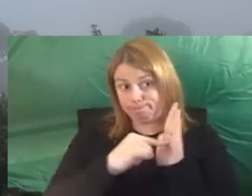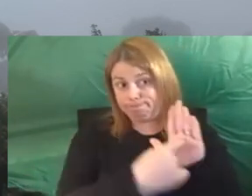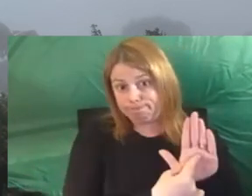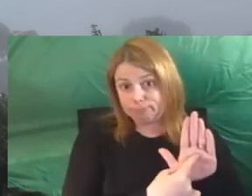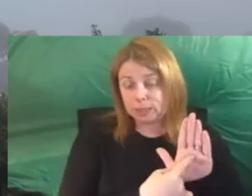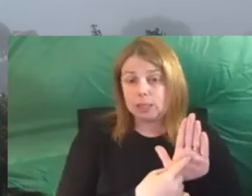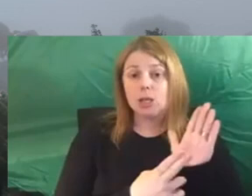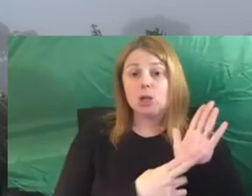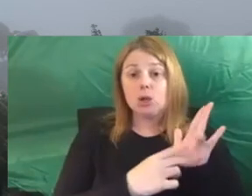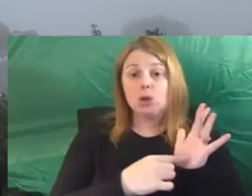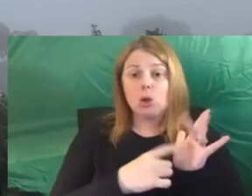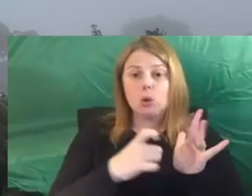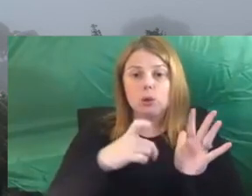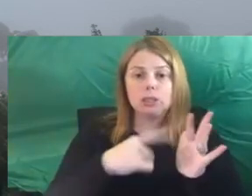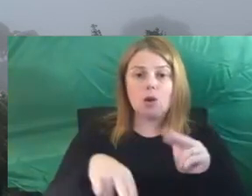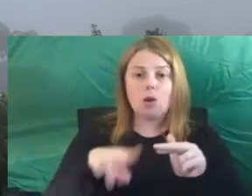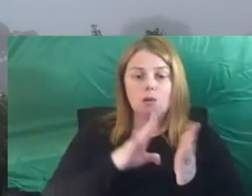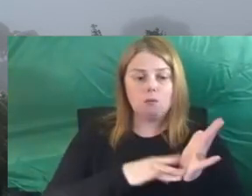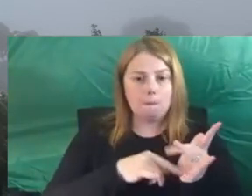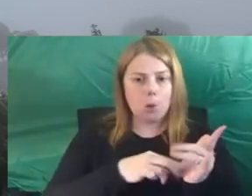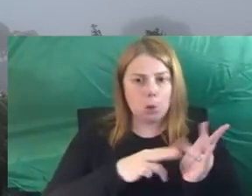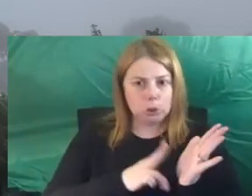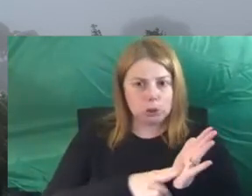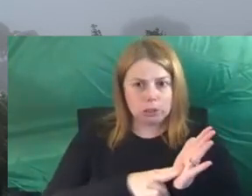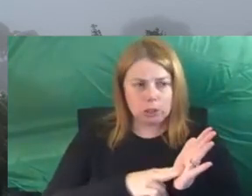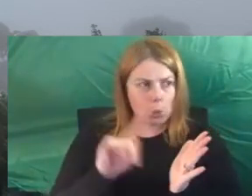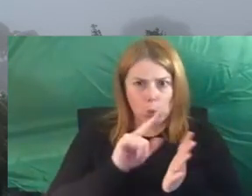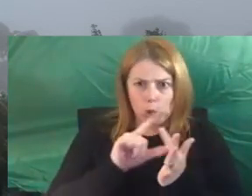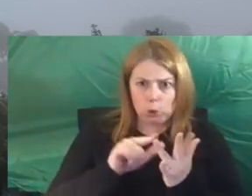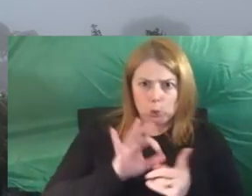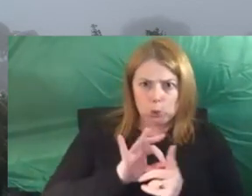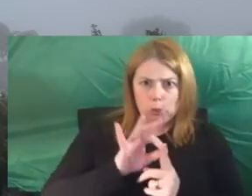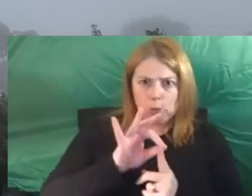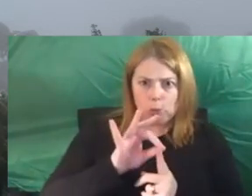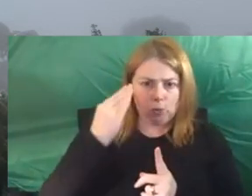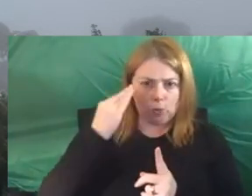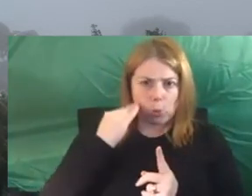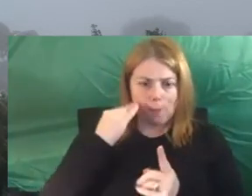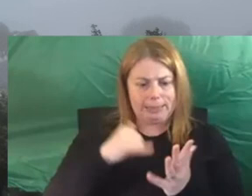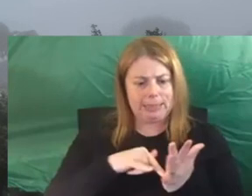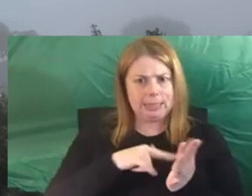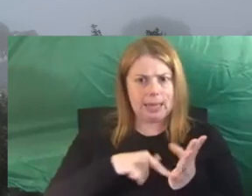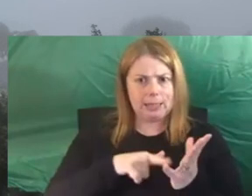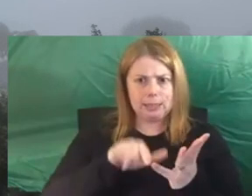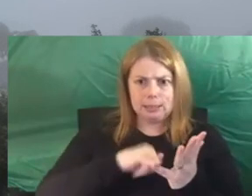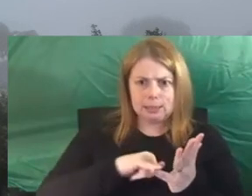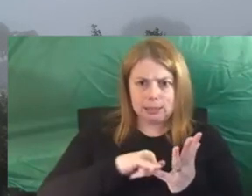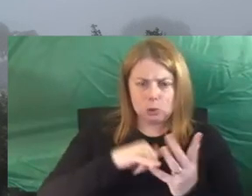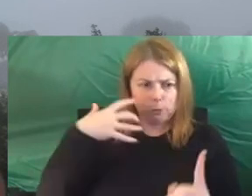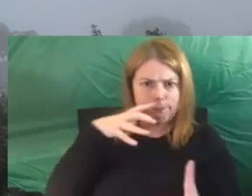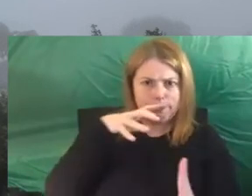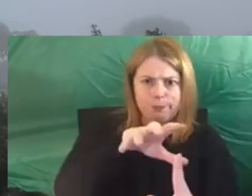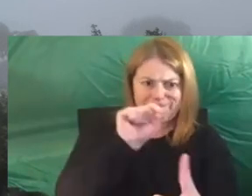start that process around what could we do to improve the status of women, to actually put a spotlight on it. And